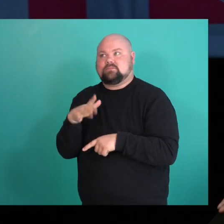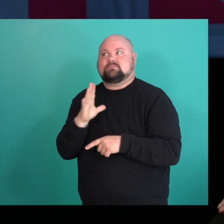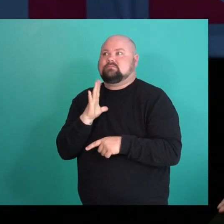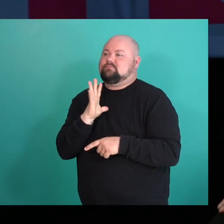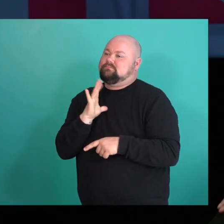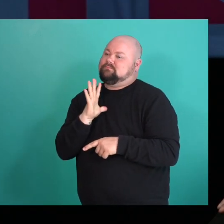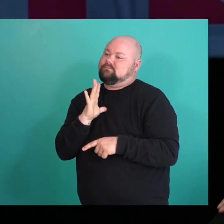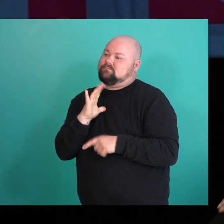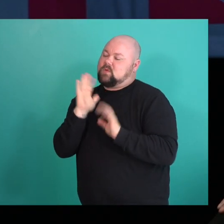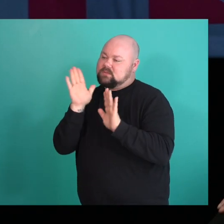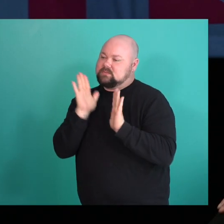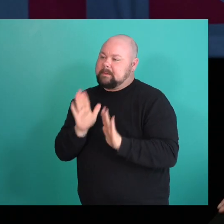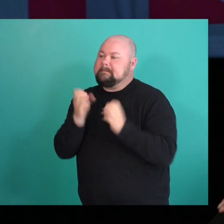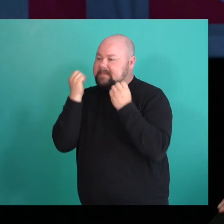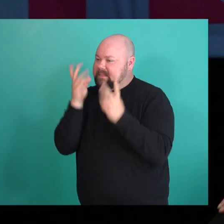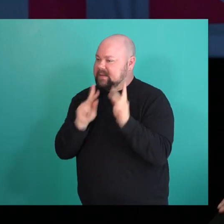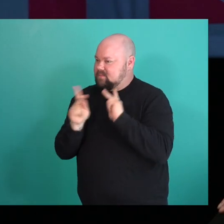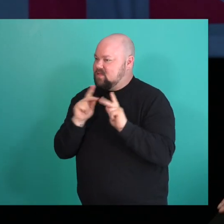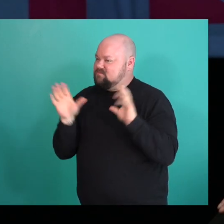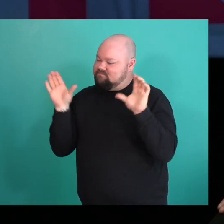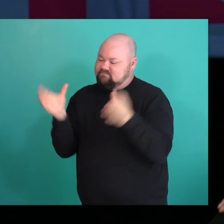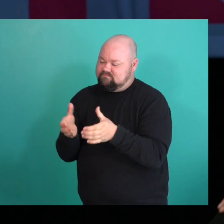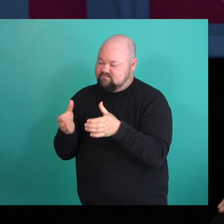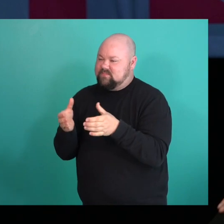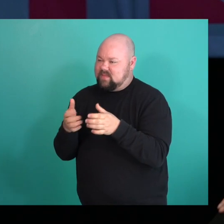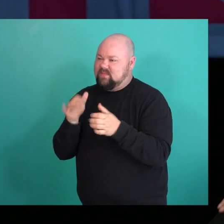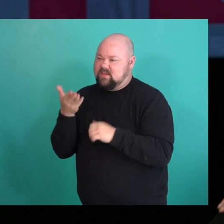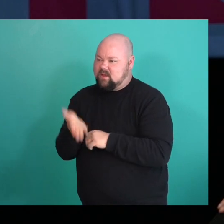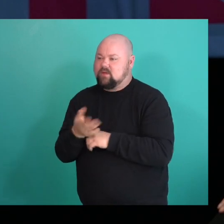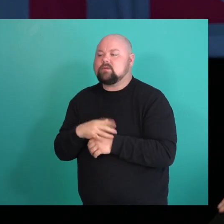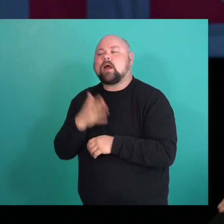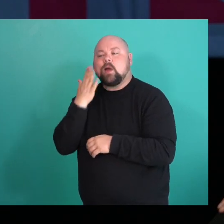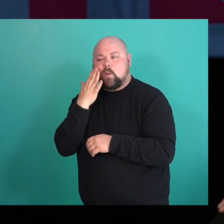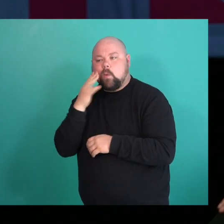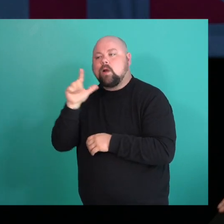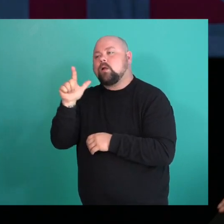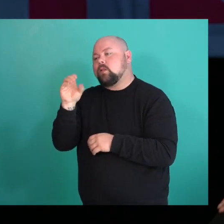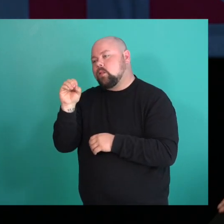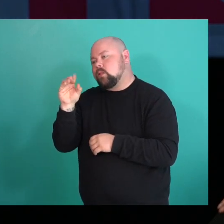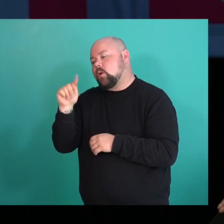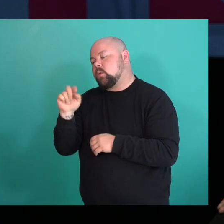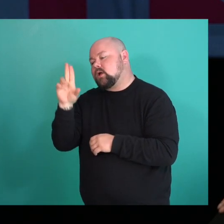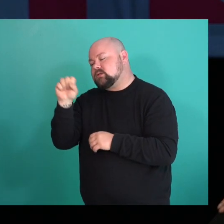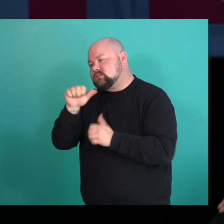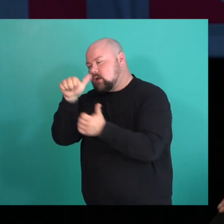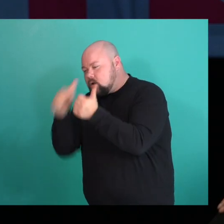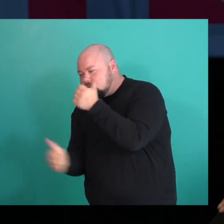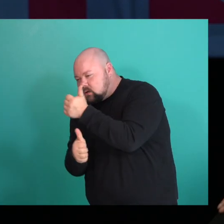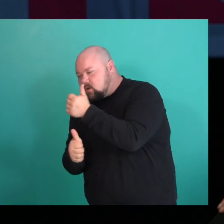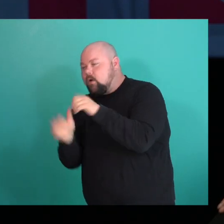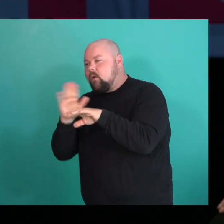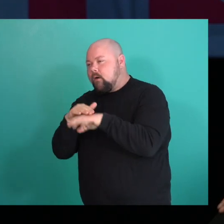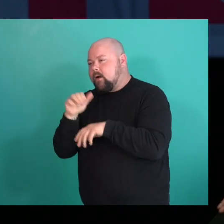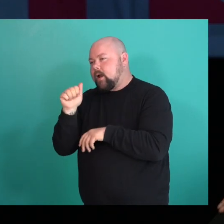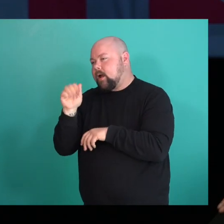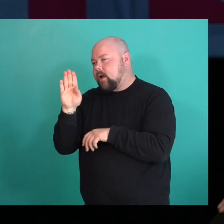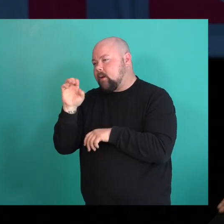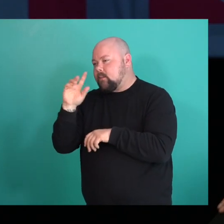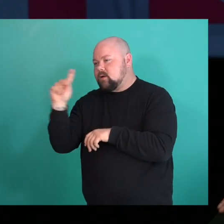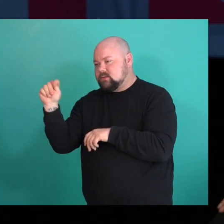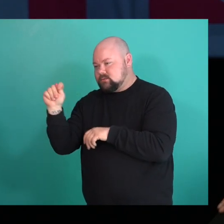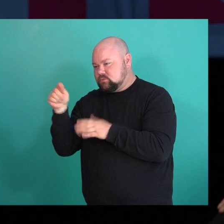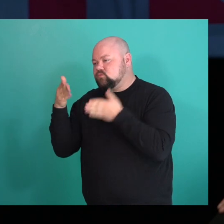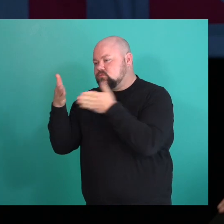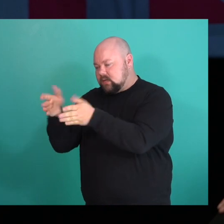And it was a place where many of us went. I mean, there was the Lotus that was down underneath there on Abbott Street. But the Gandhi dancer